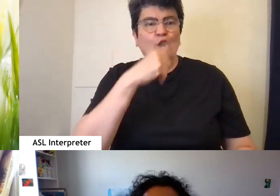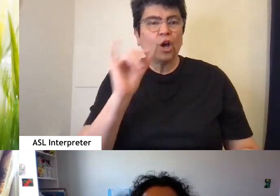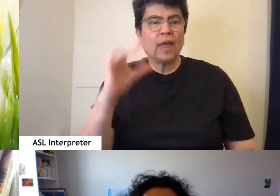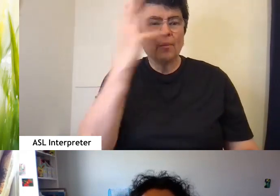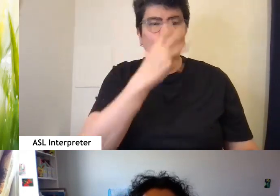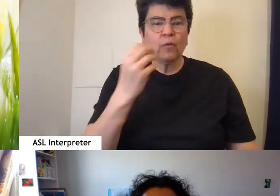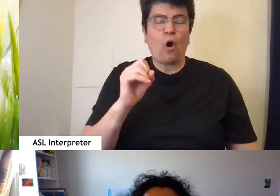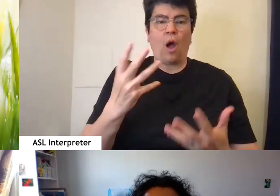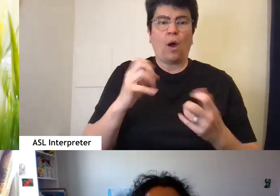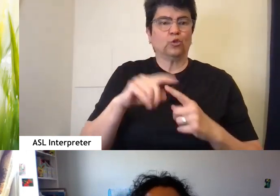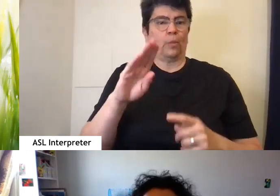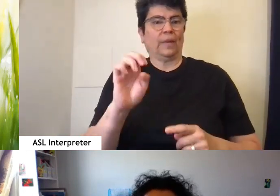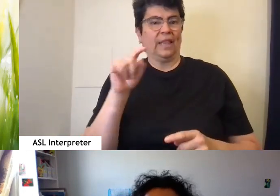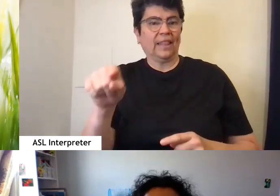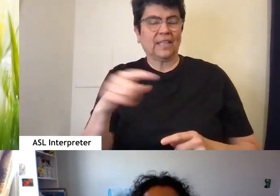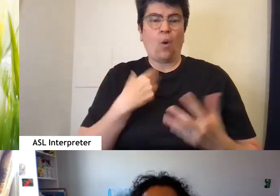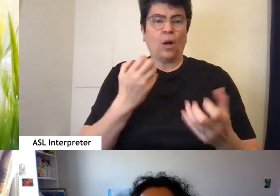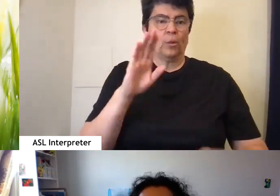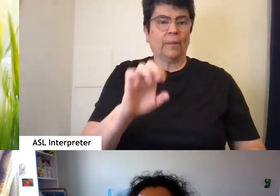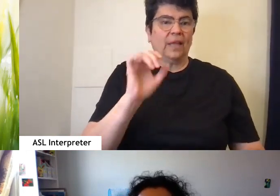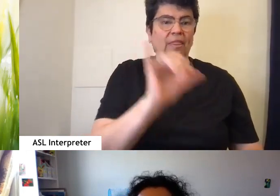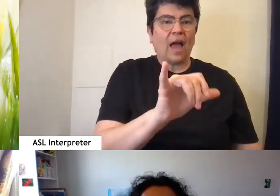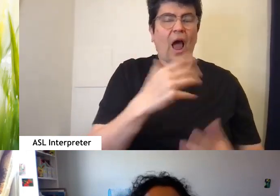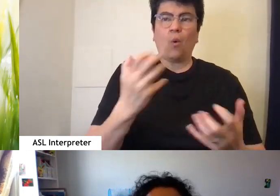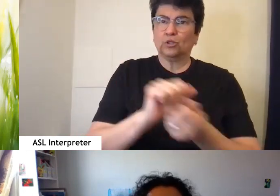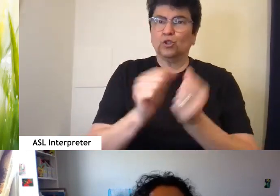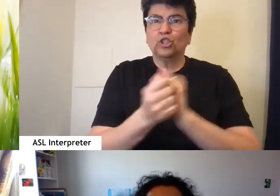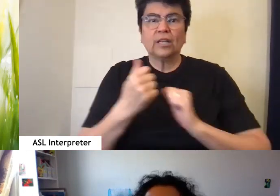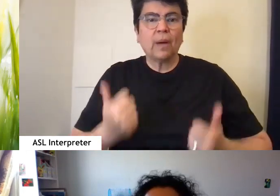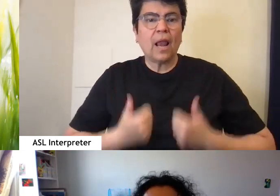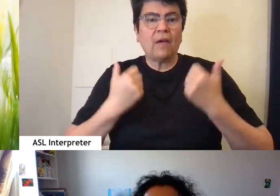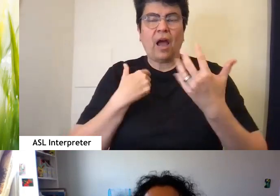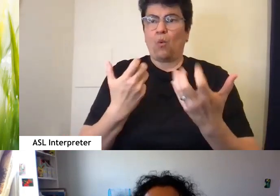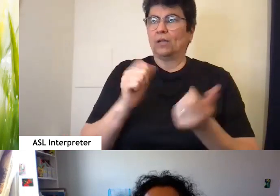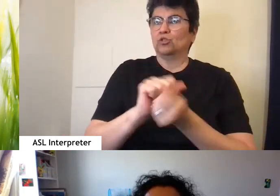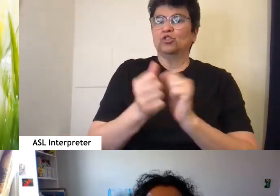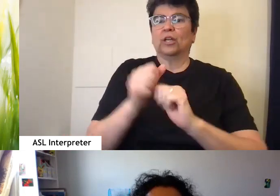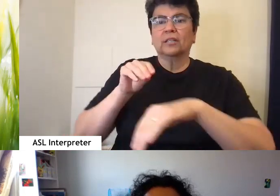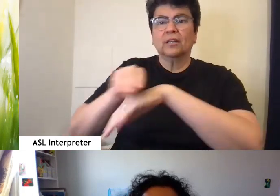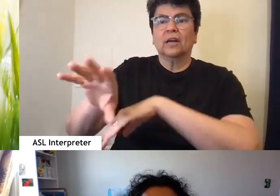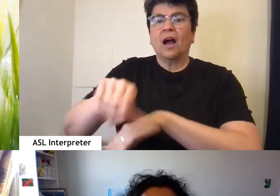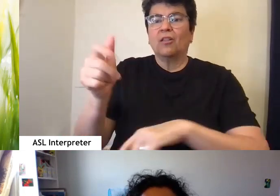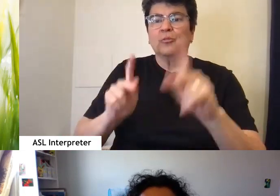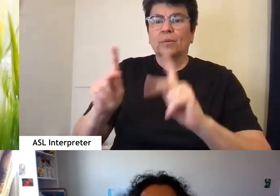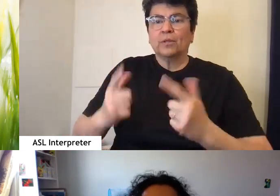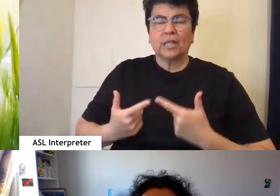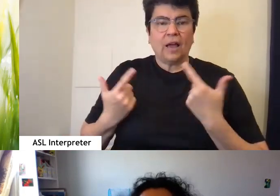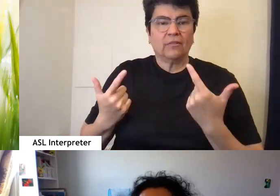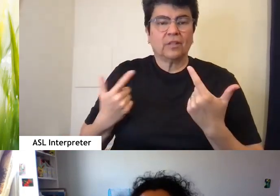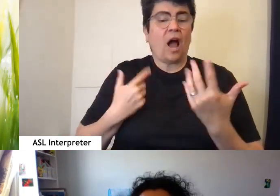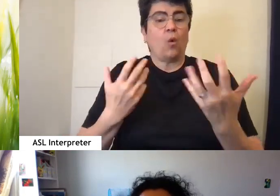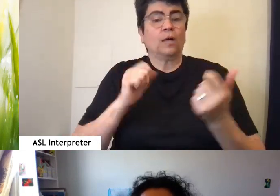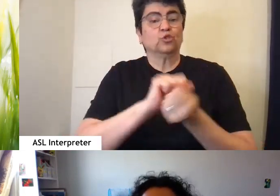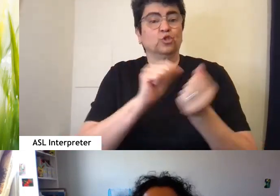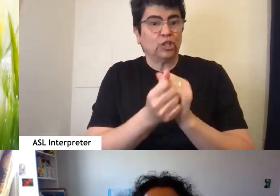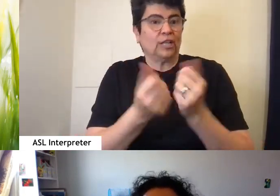to, I want to be this. I want to be that. I want to change my life. I want to change other people's lives. I want to change